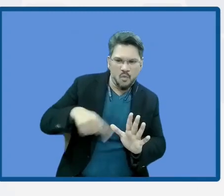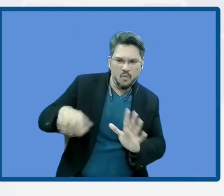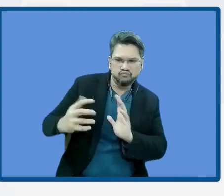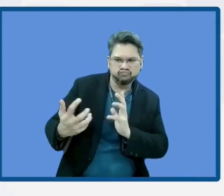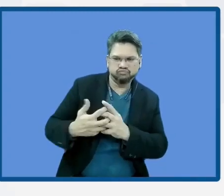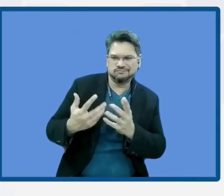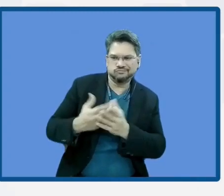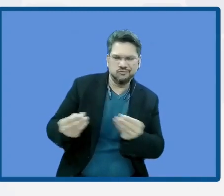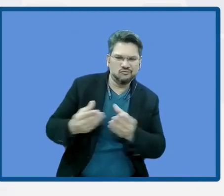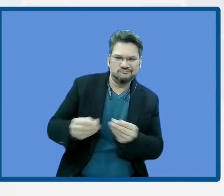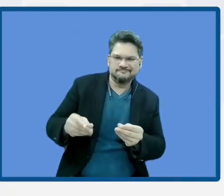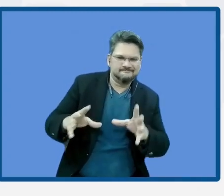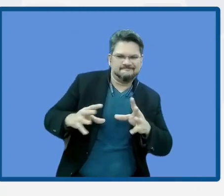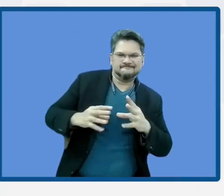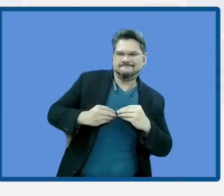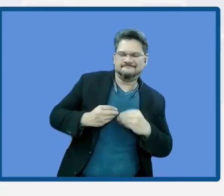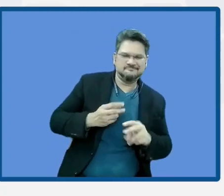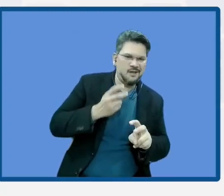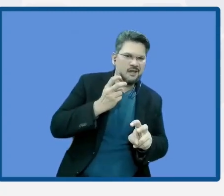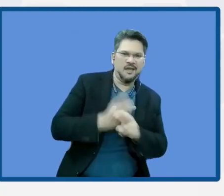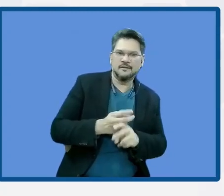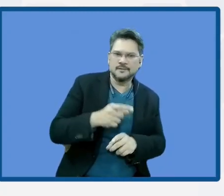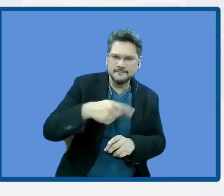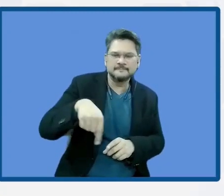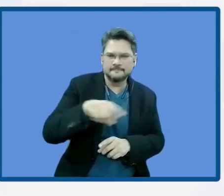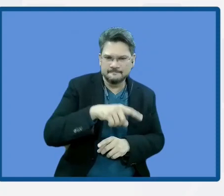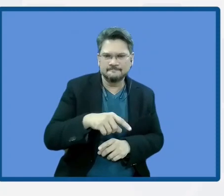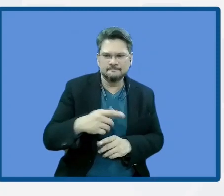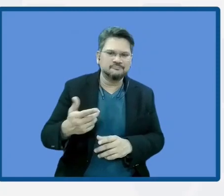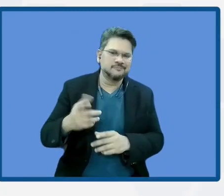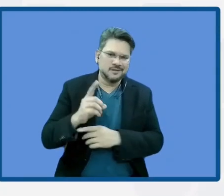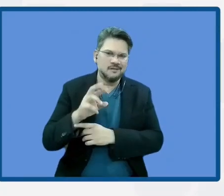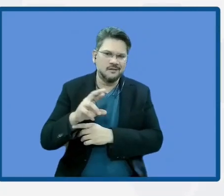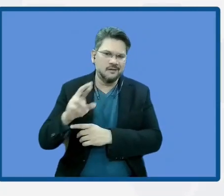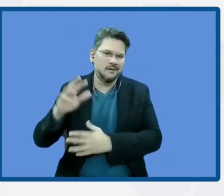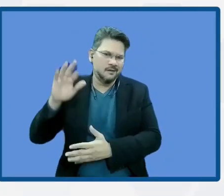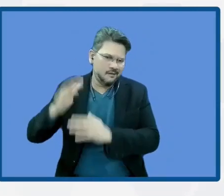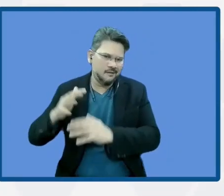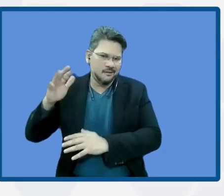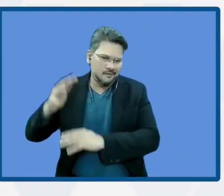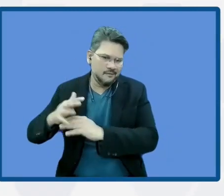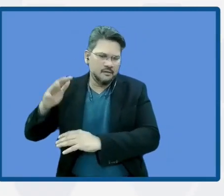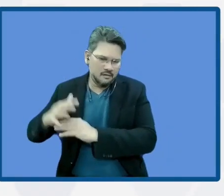for the reduction of disasters. So how do we make it possible?